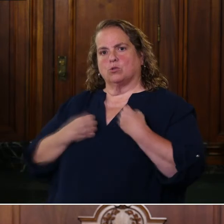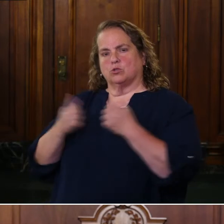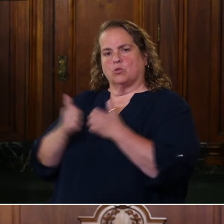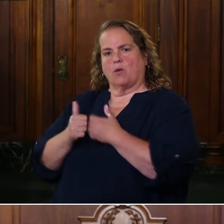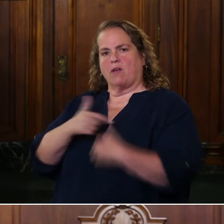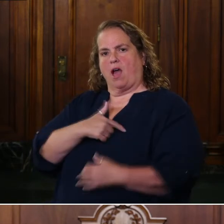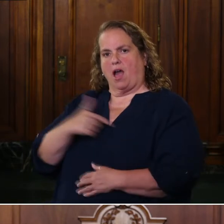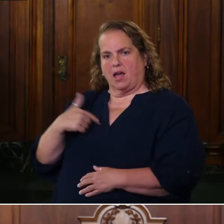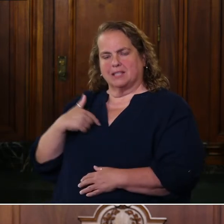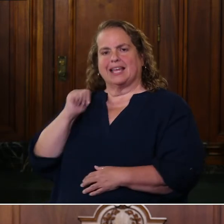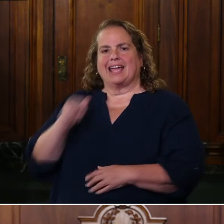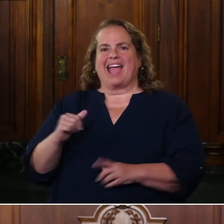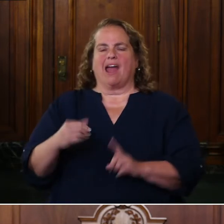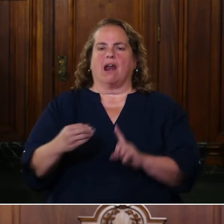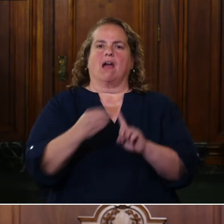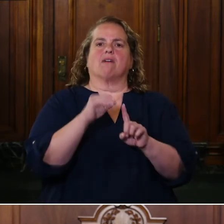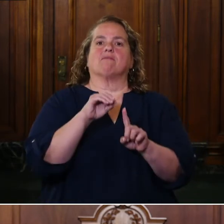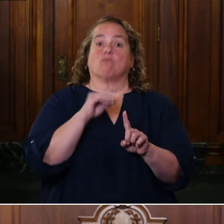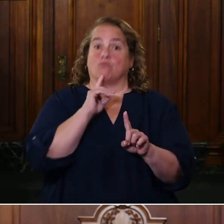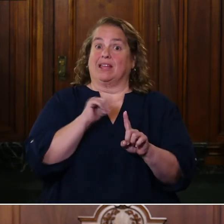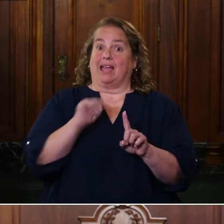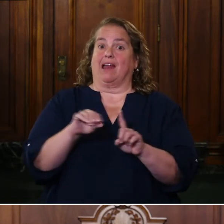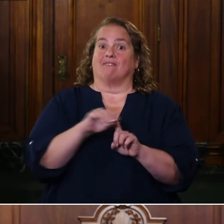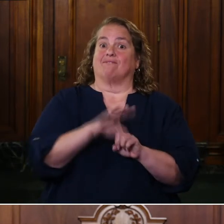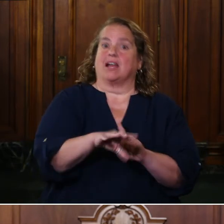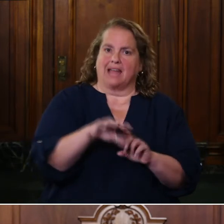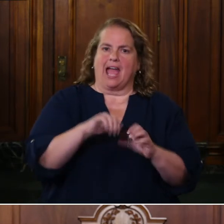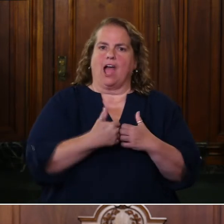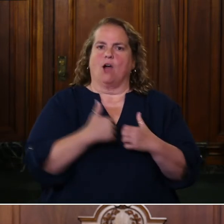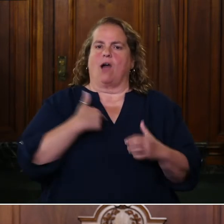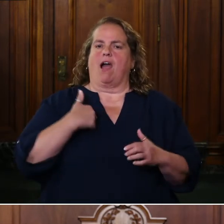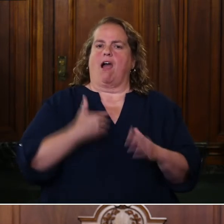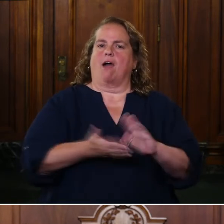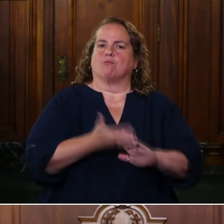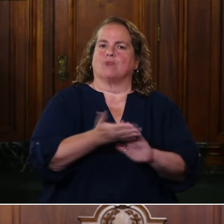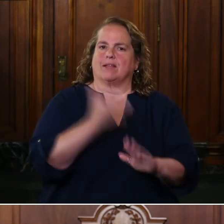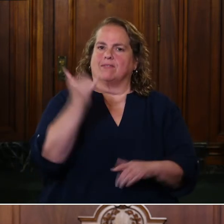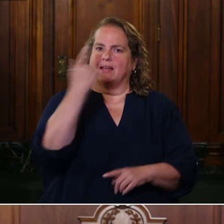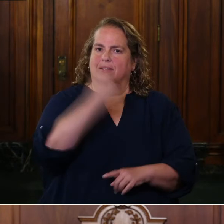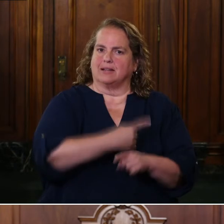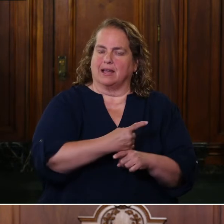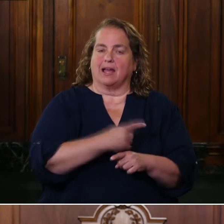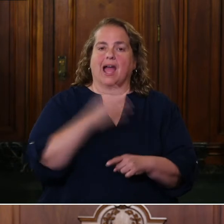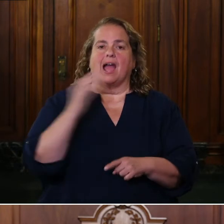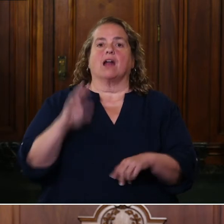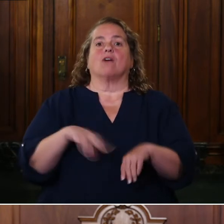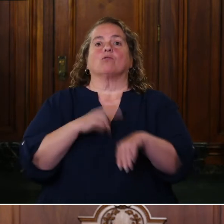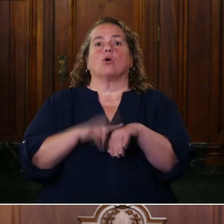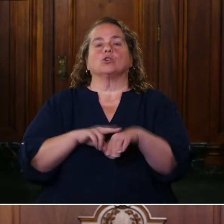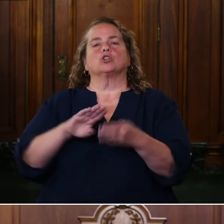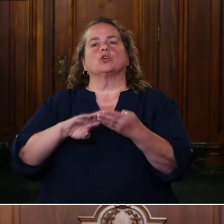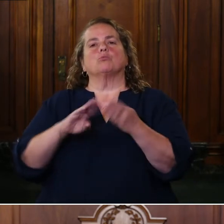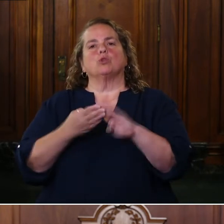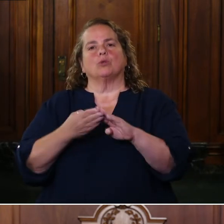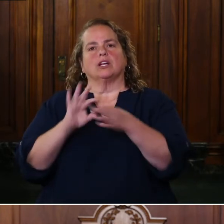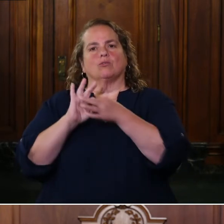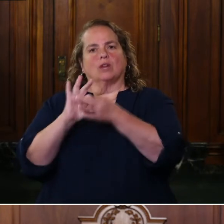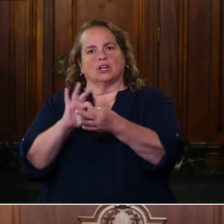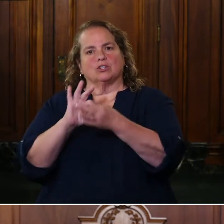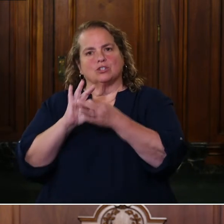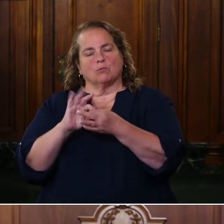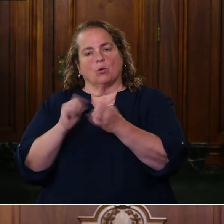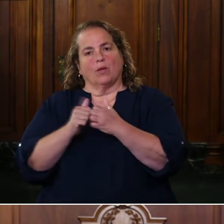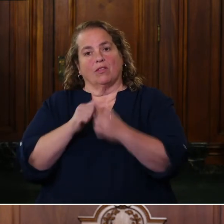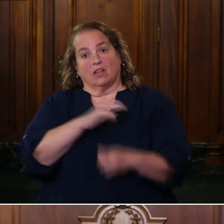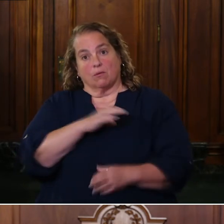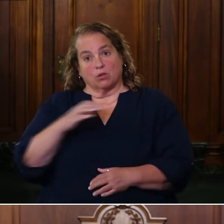affect how we operate during that day. And then, of course, community relationships with Commissioner Jelak and